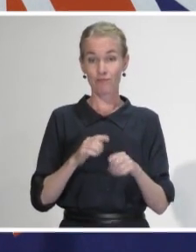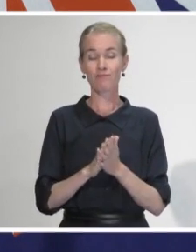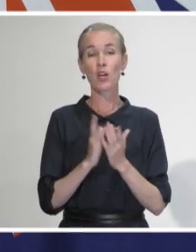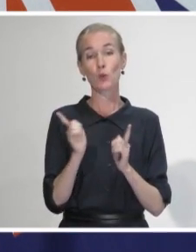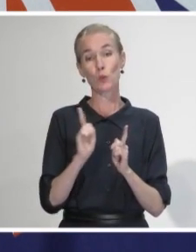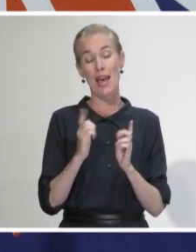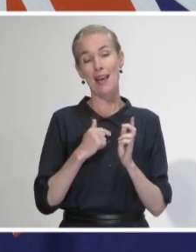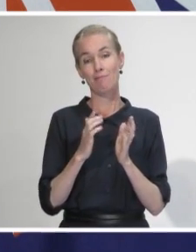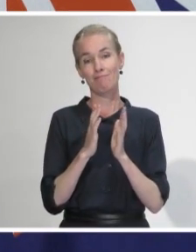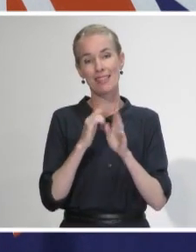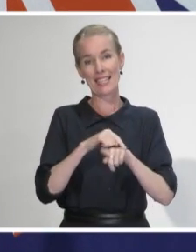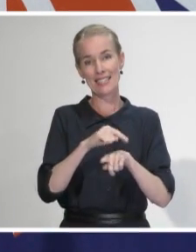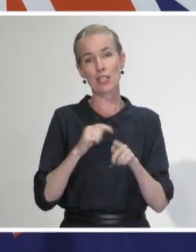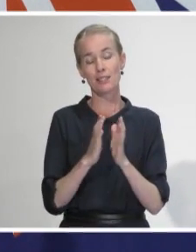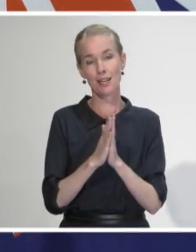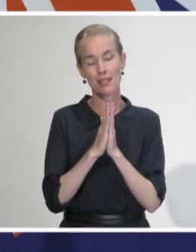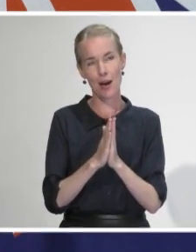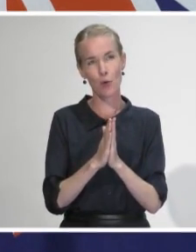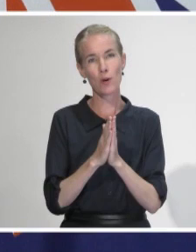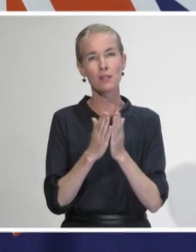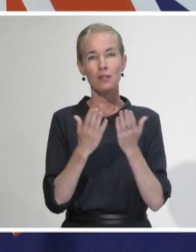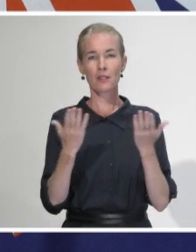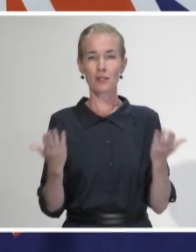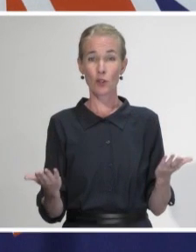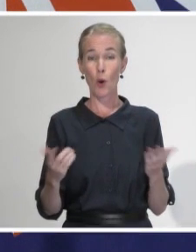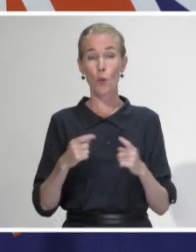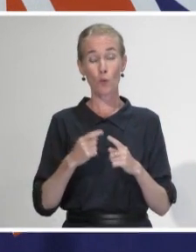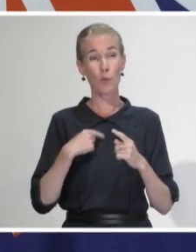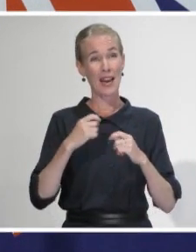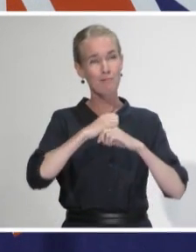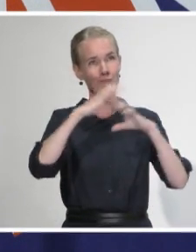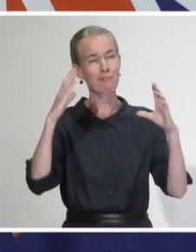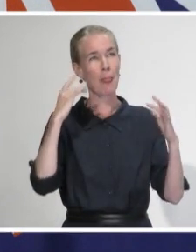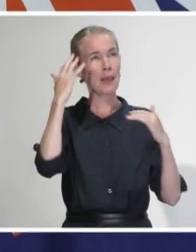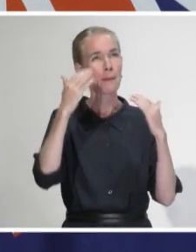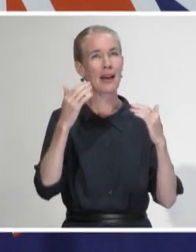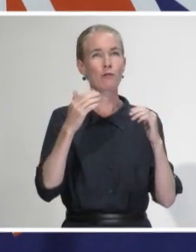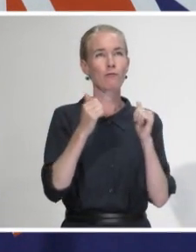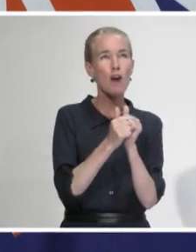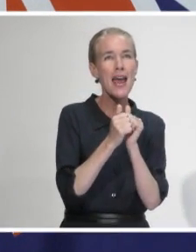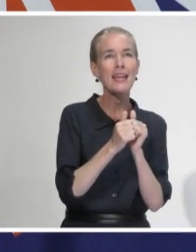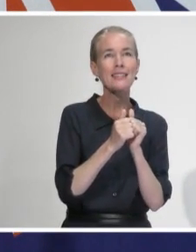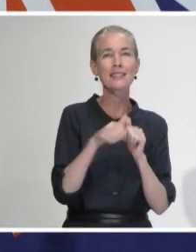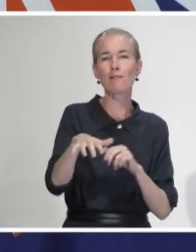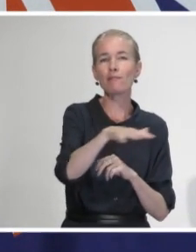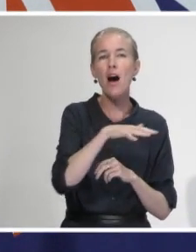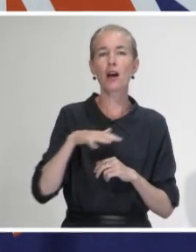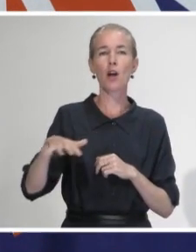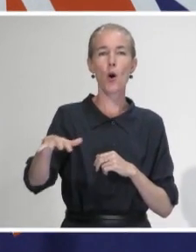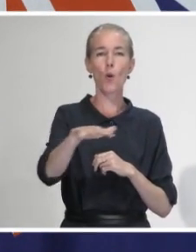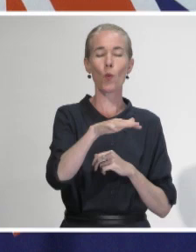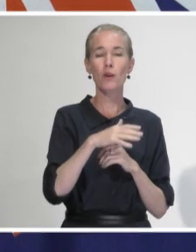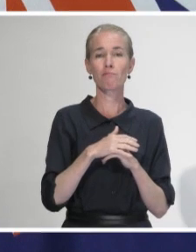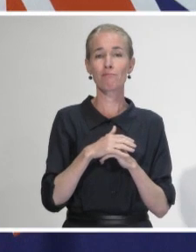so think particularly about older friends and whānau. We know Easter can be a hard time for a lot of people who may not be around friends or